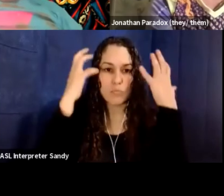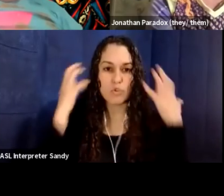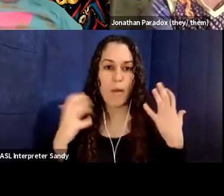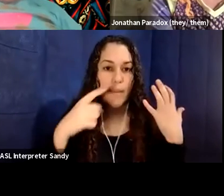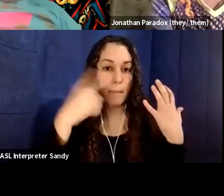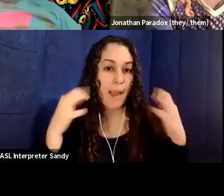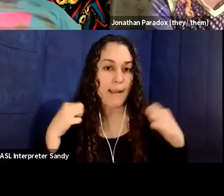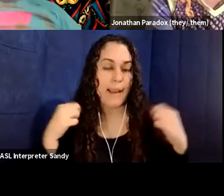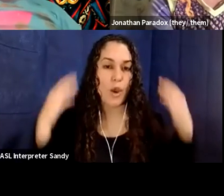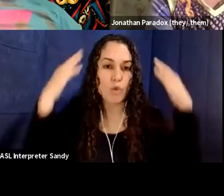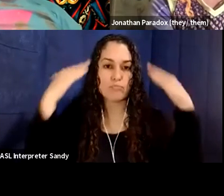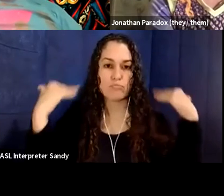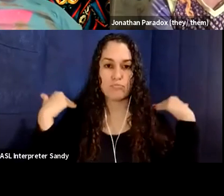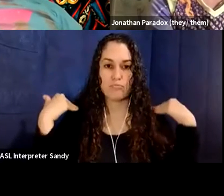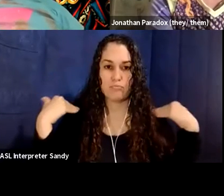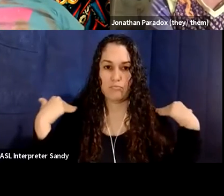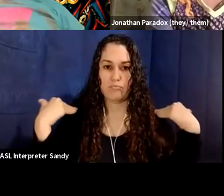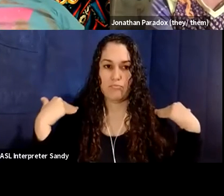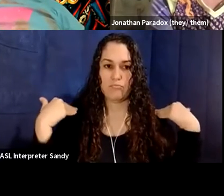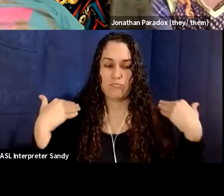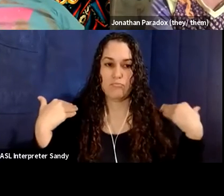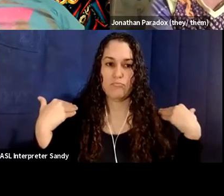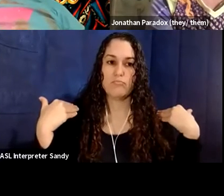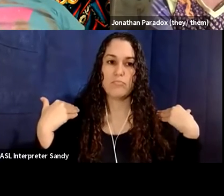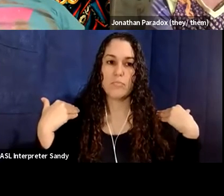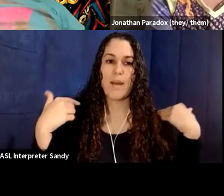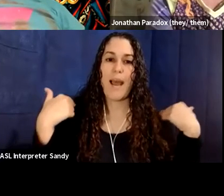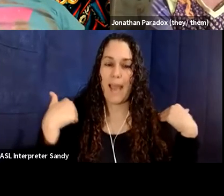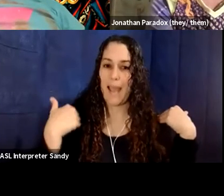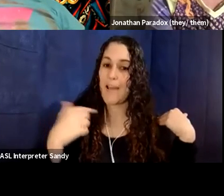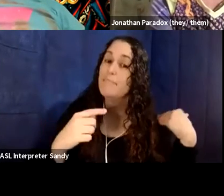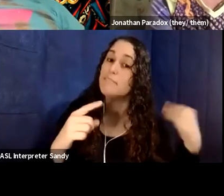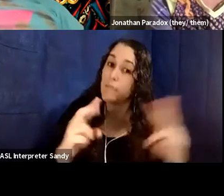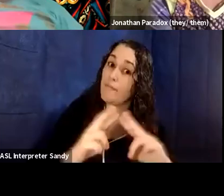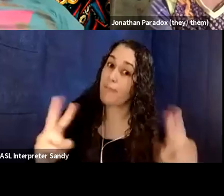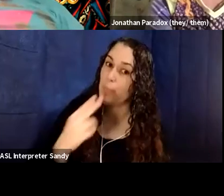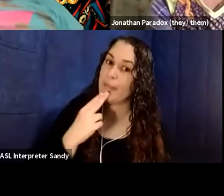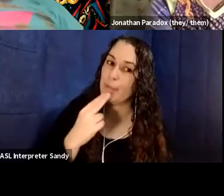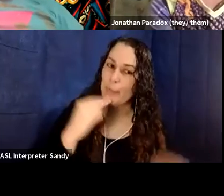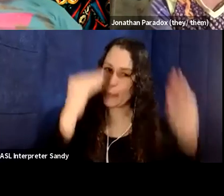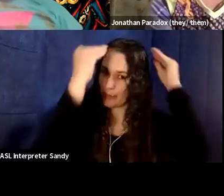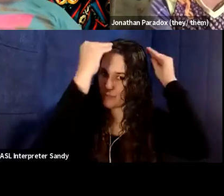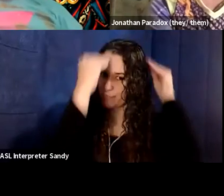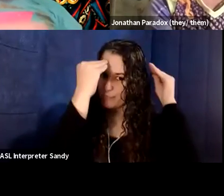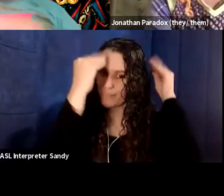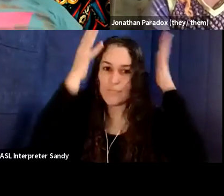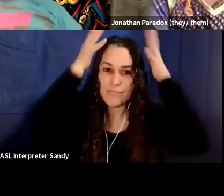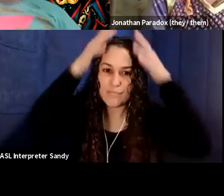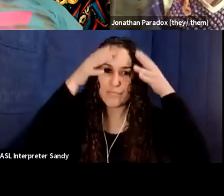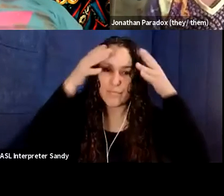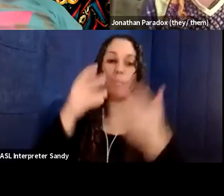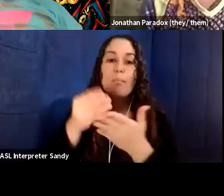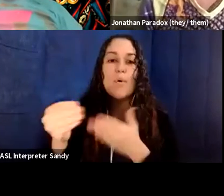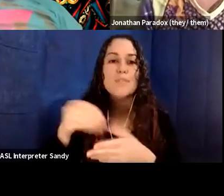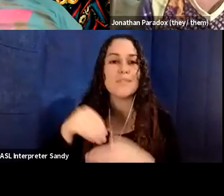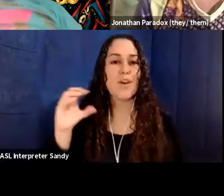um, that's about shoulder length. And I'm wearing a very cute, um, uh, uh, hat that was purchased in Oregon.